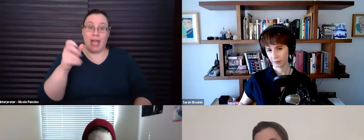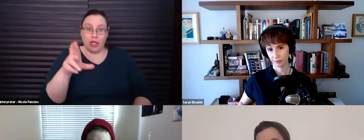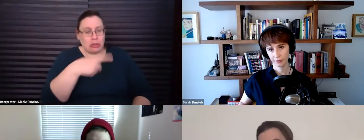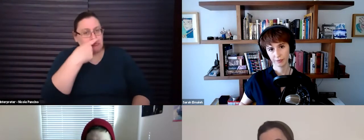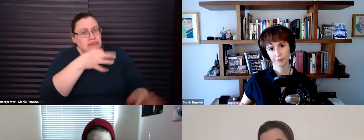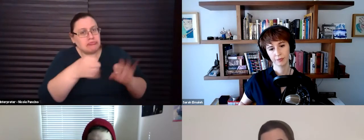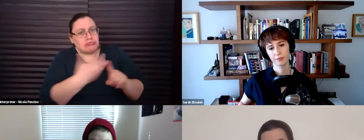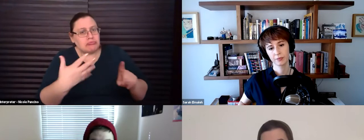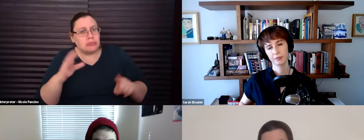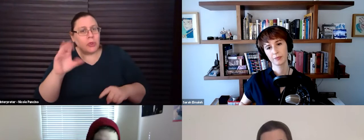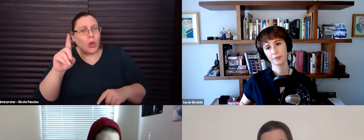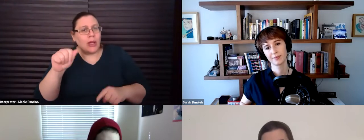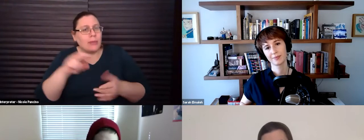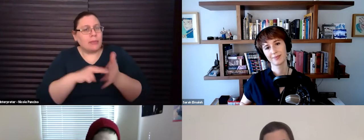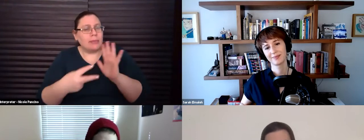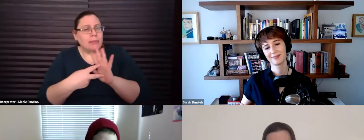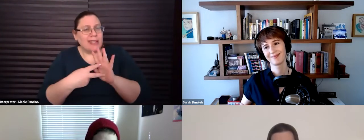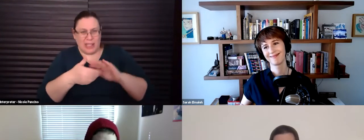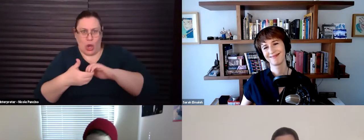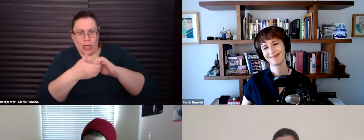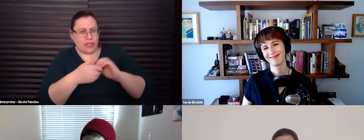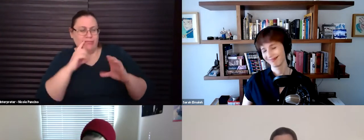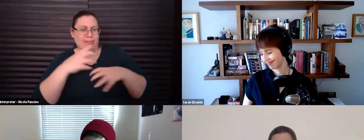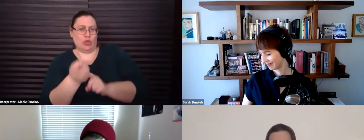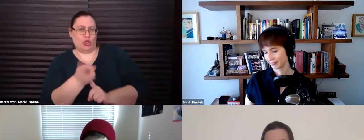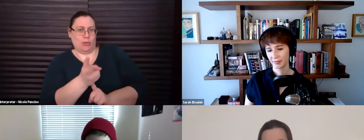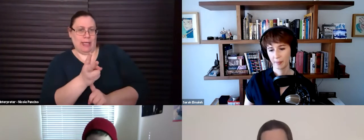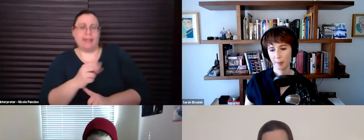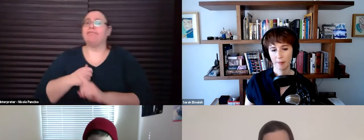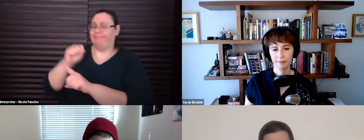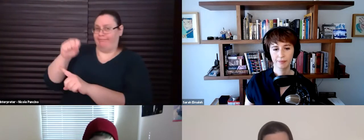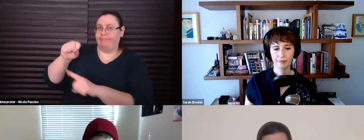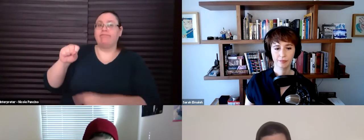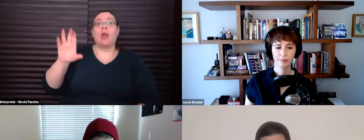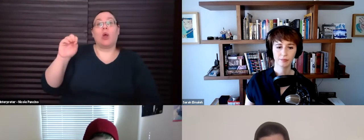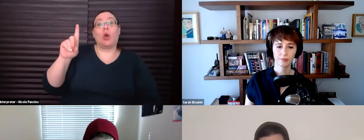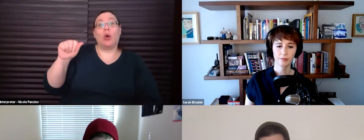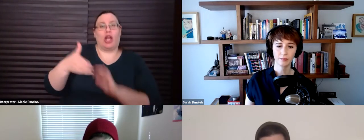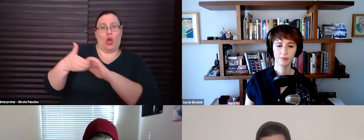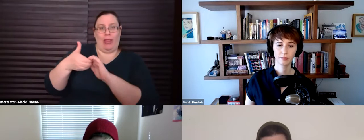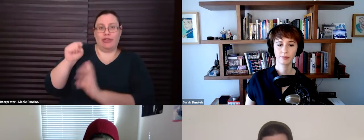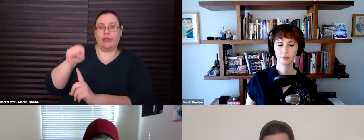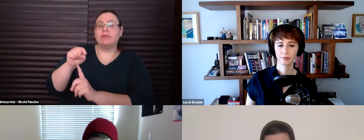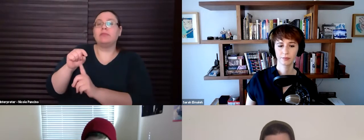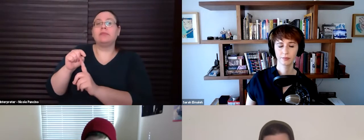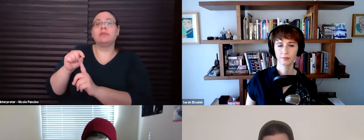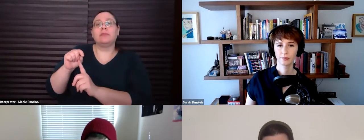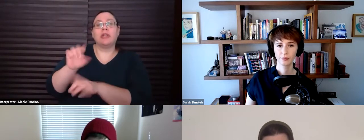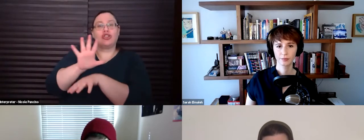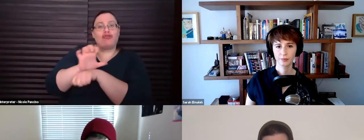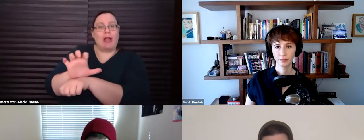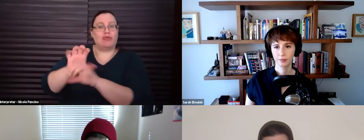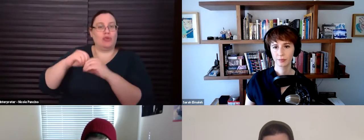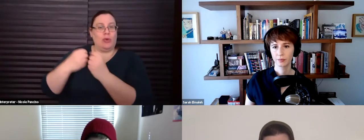on what is Coda in, in like a two minute blurb? Yeah. Uh, so Coda is a, a, a grassroots organization,